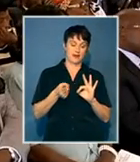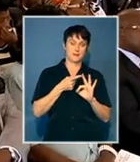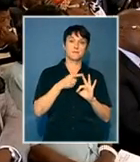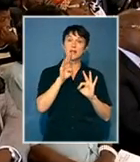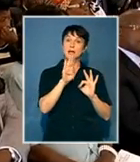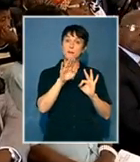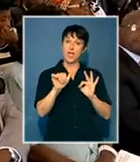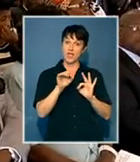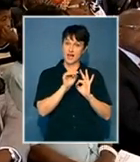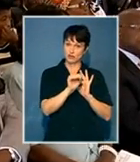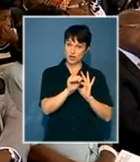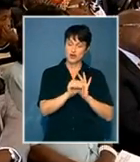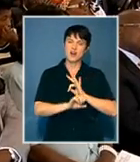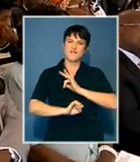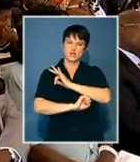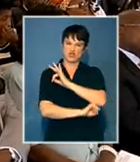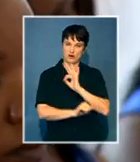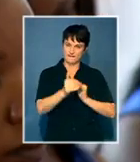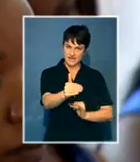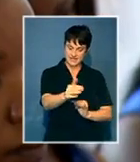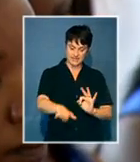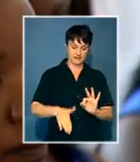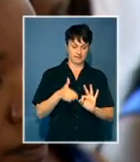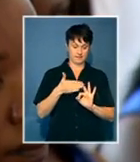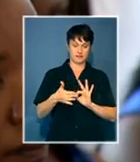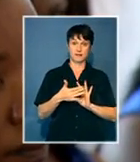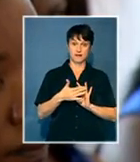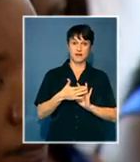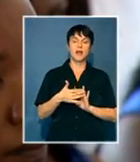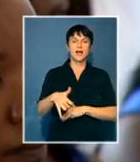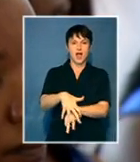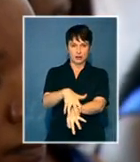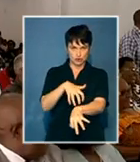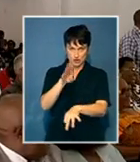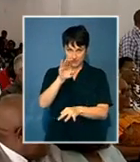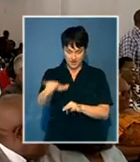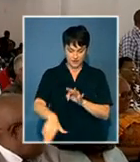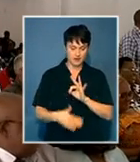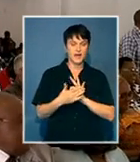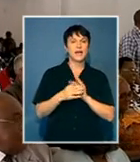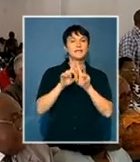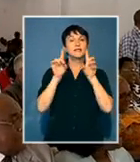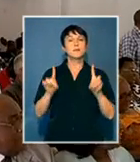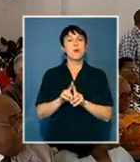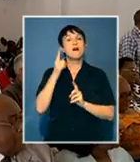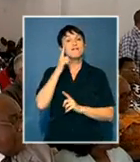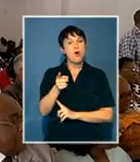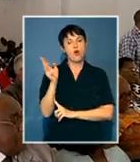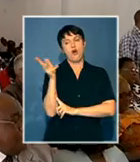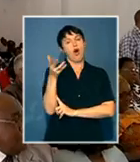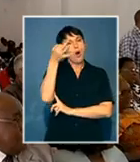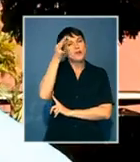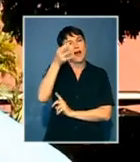are a bachelor's degree of education in foundation-phase teaching, bachelor of agriculture, and diploma in hospitality management.